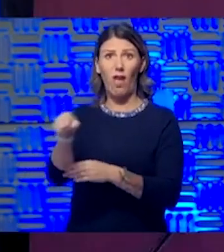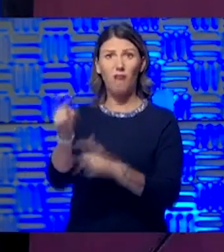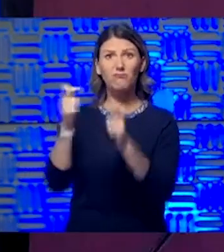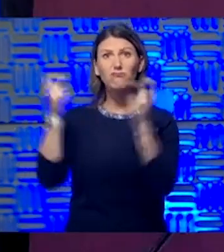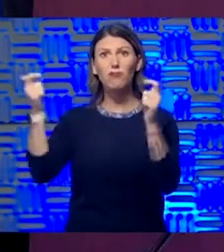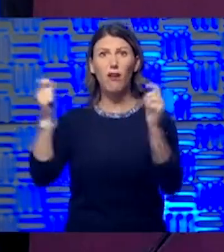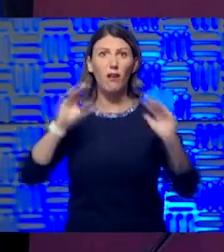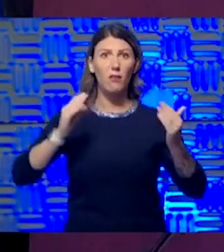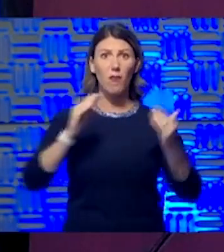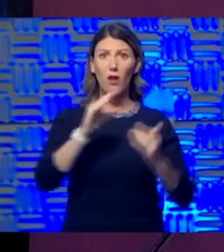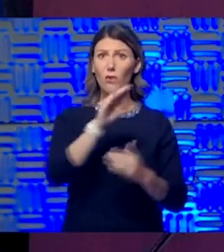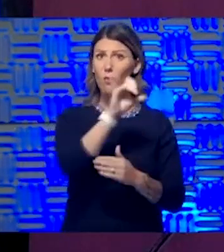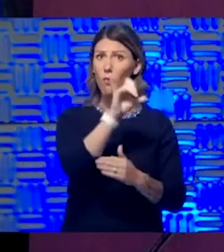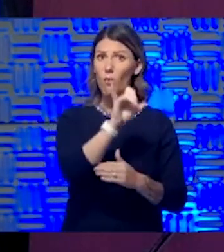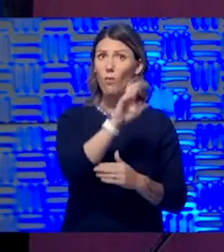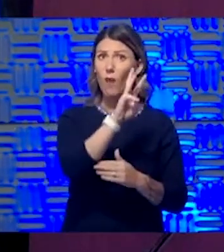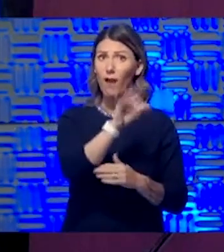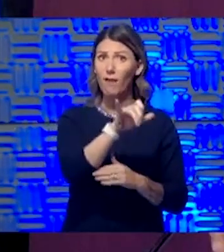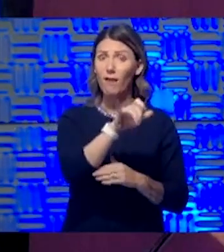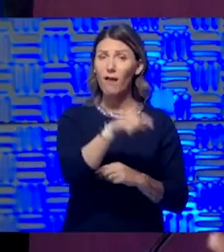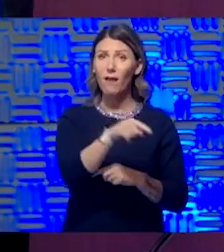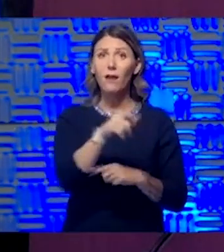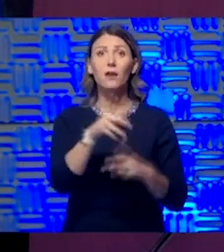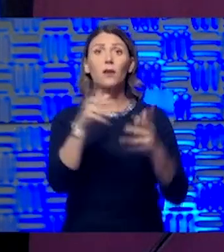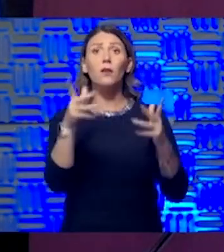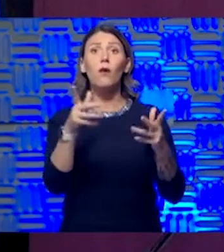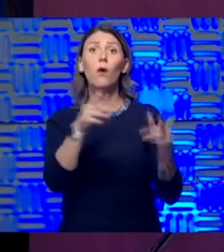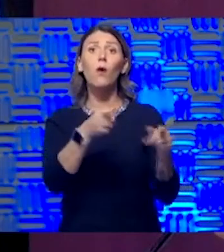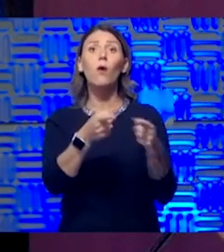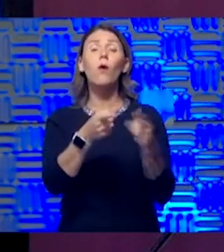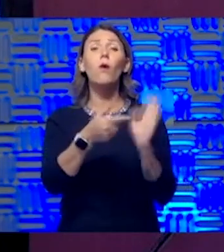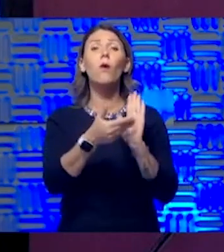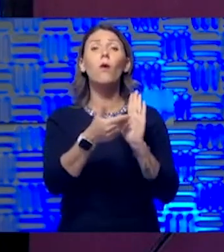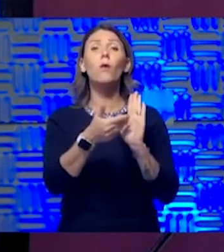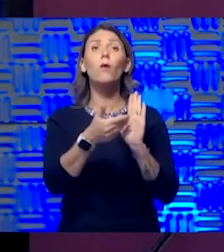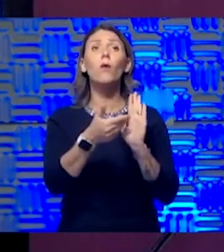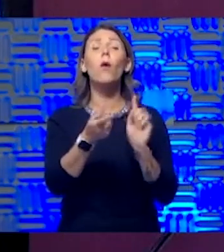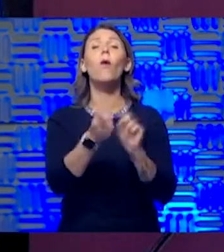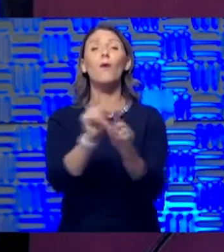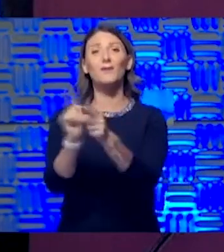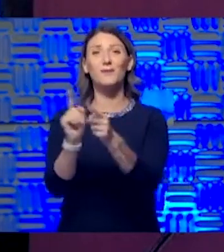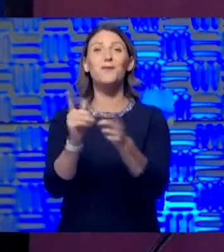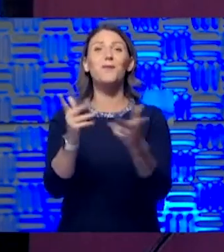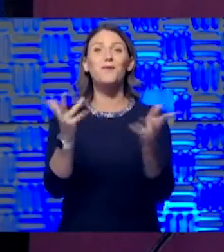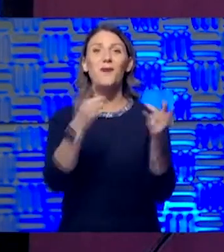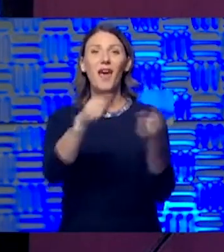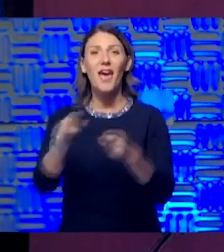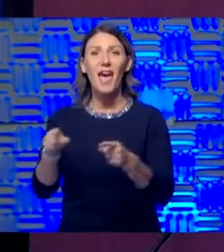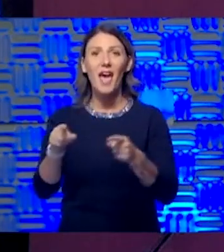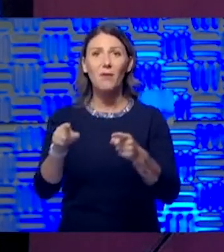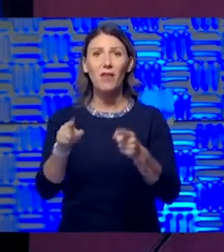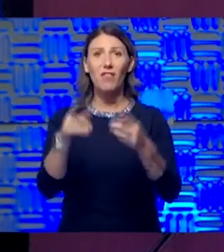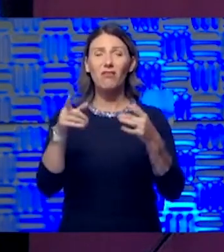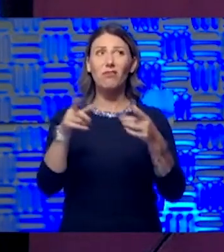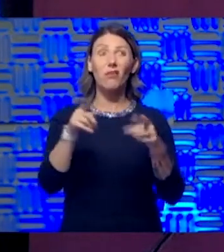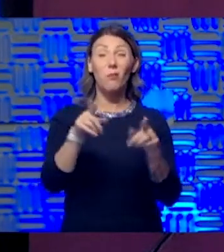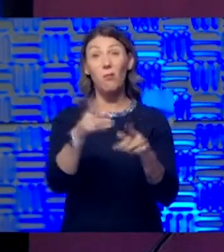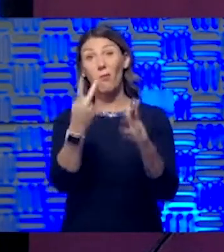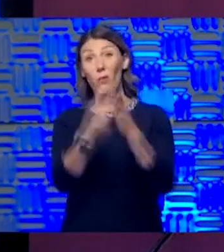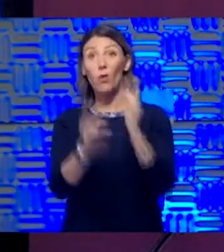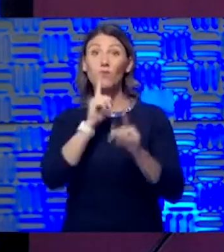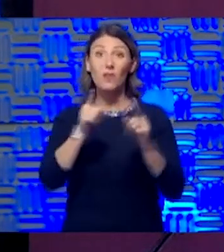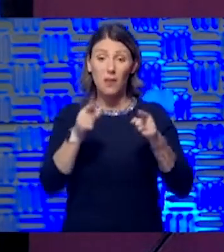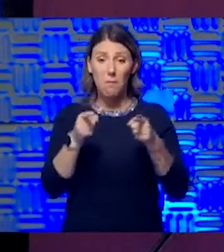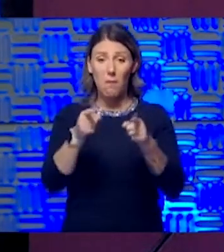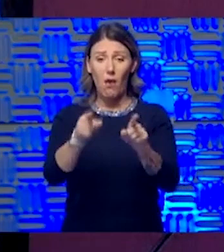And the other thing that occurred was it stayed, the graph stayed parallel for a period of time. But then over the last, I would say, two weeks,